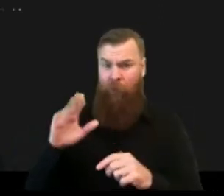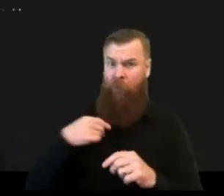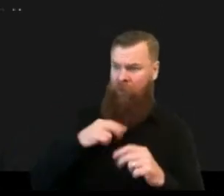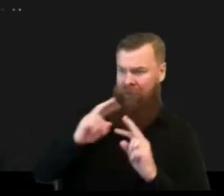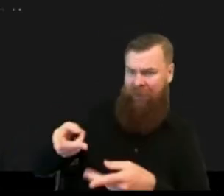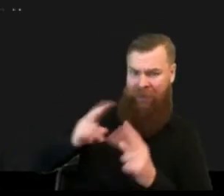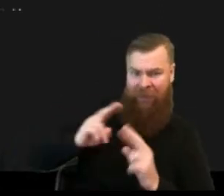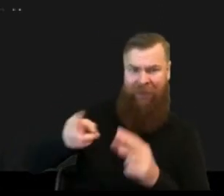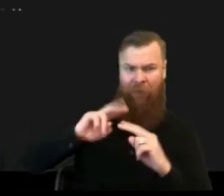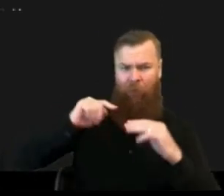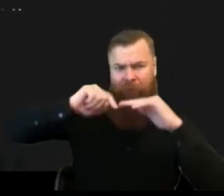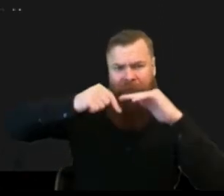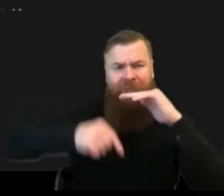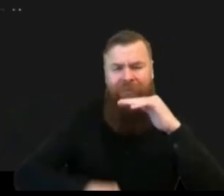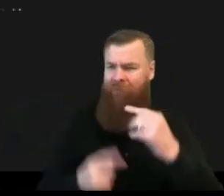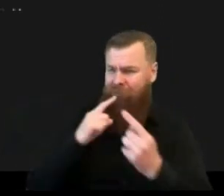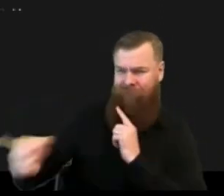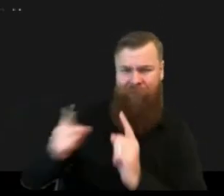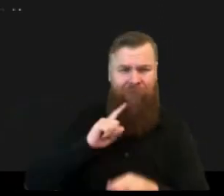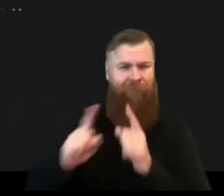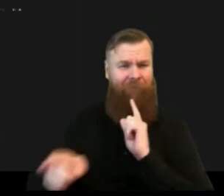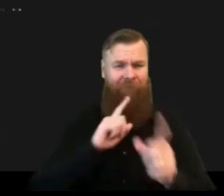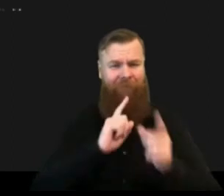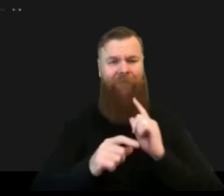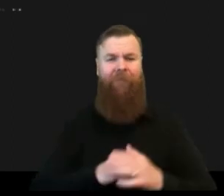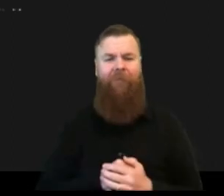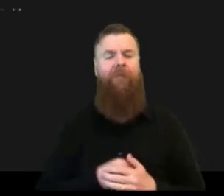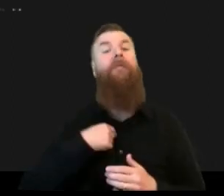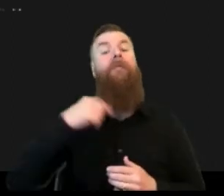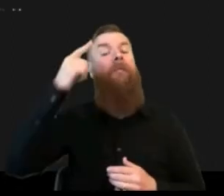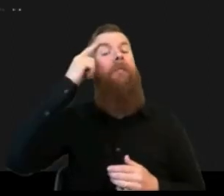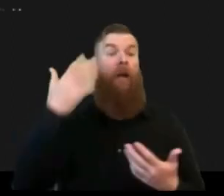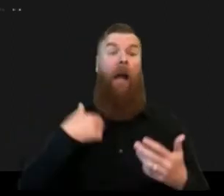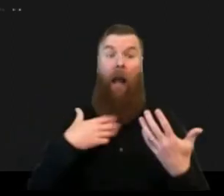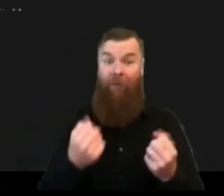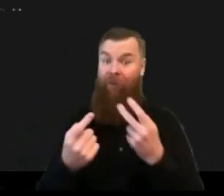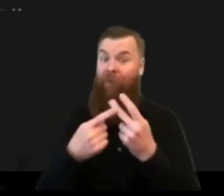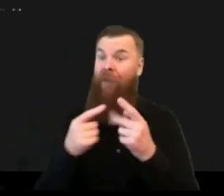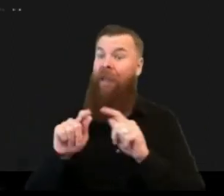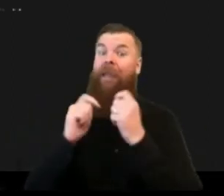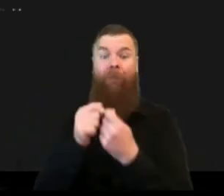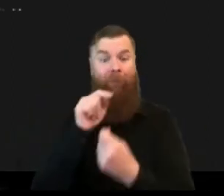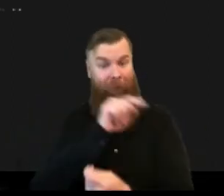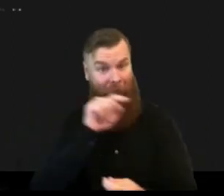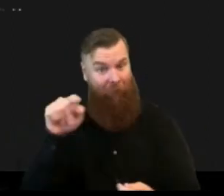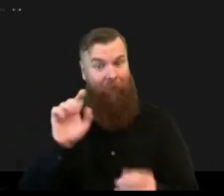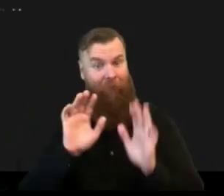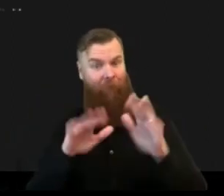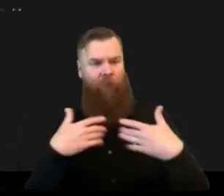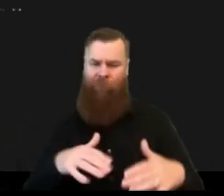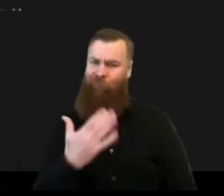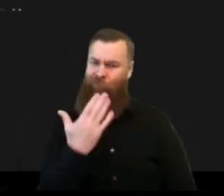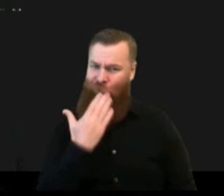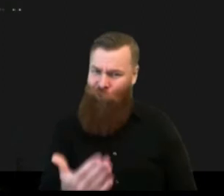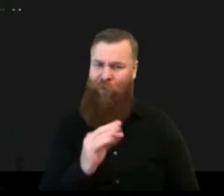that that uh team bravo uh i think came up with um we uh on the on the first question